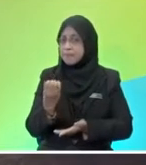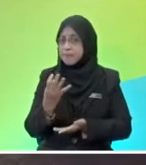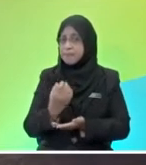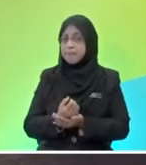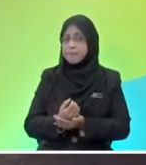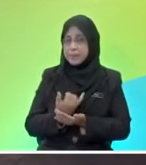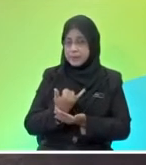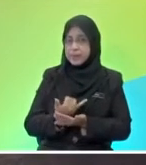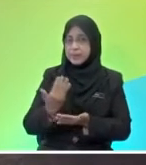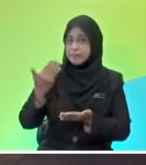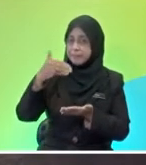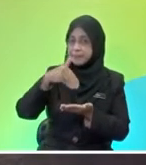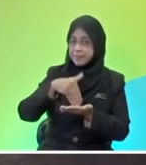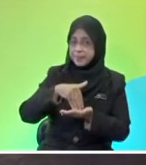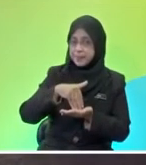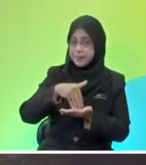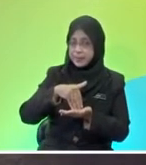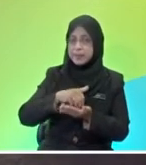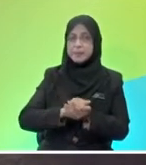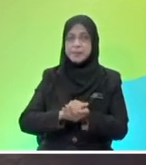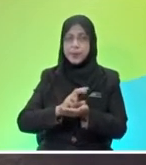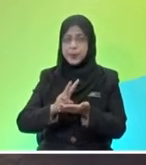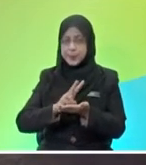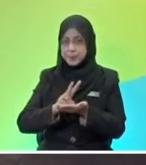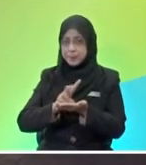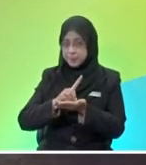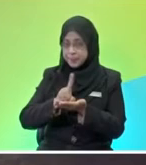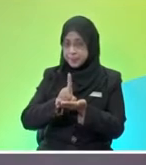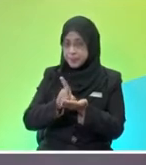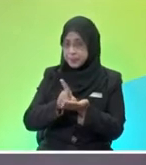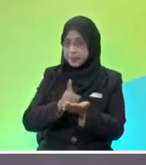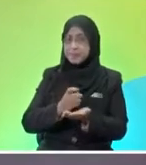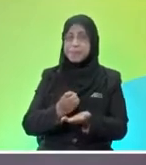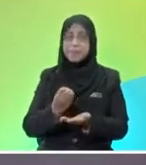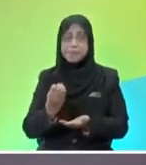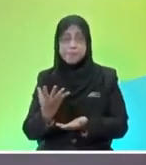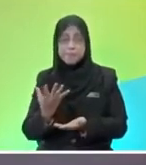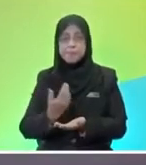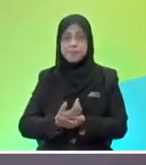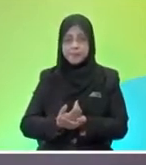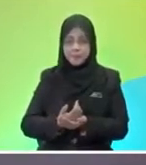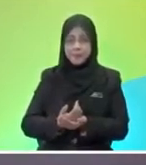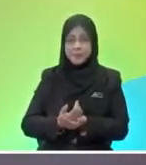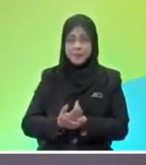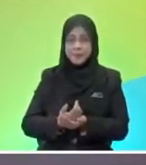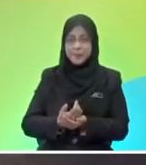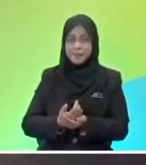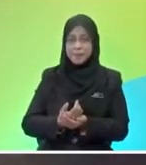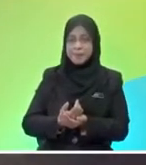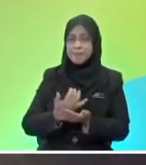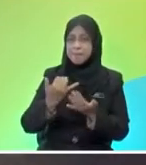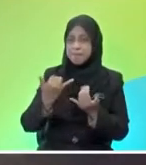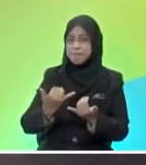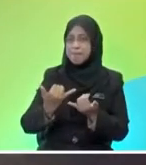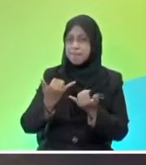and the sharpener and I'm going to read the reading on the inclinometer. Okay. And I think right now,